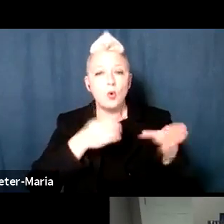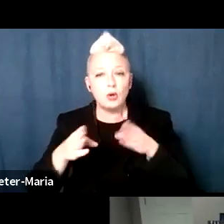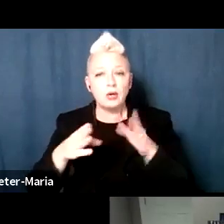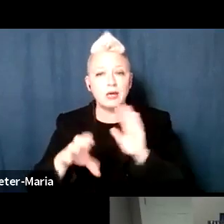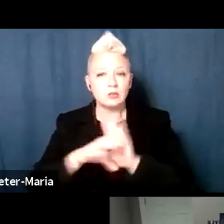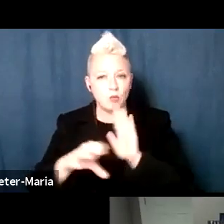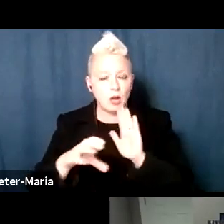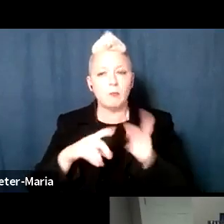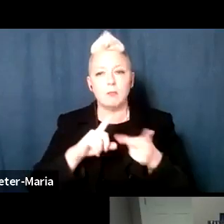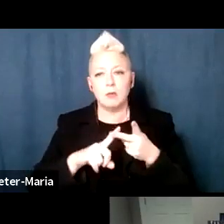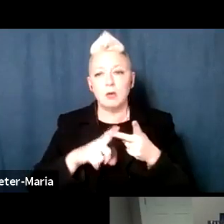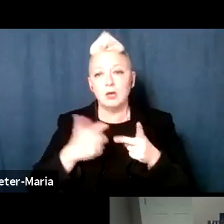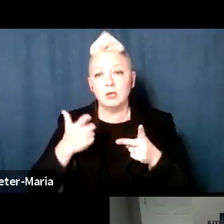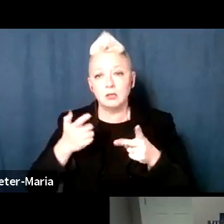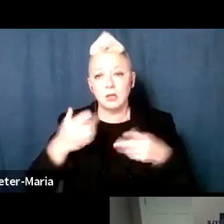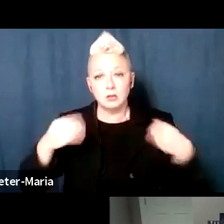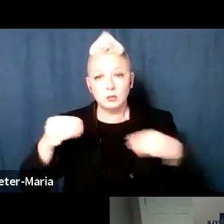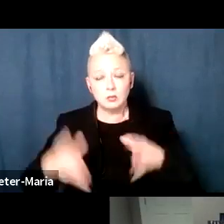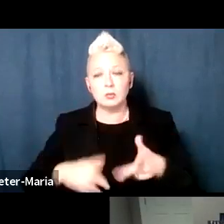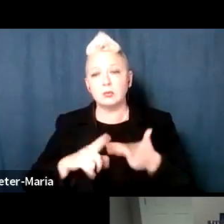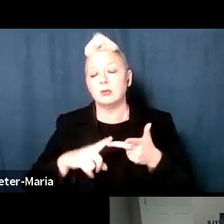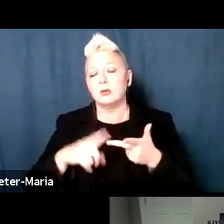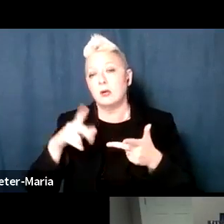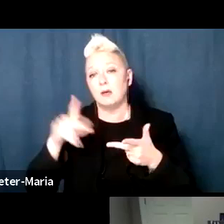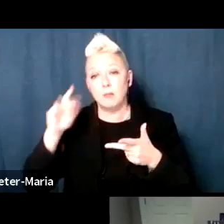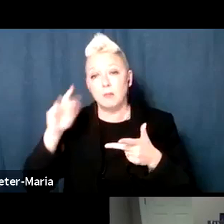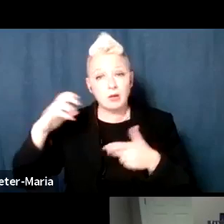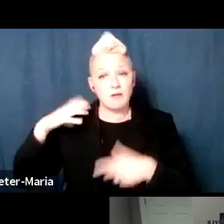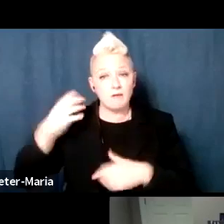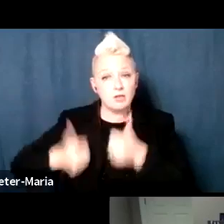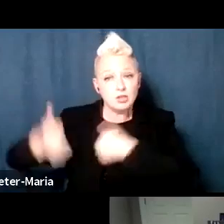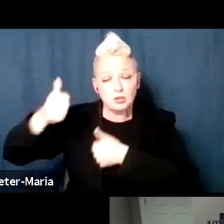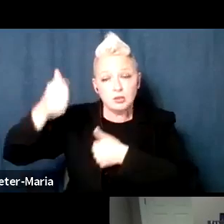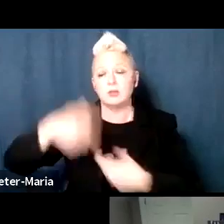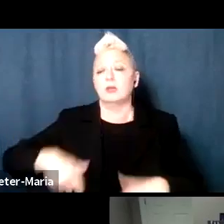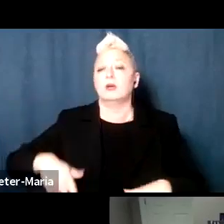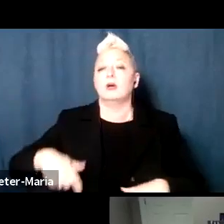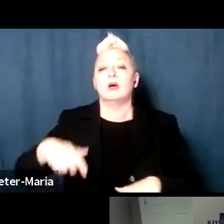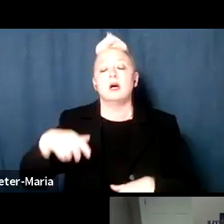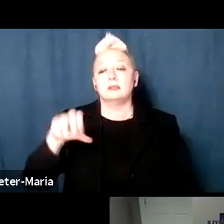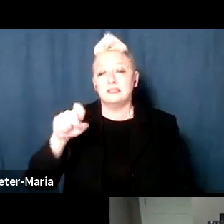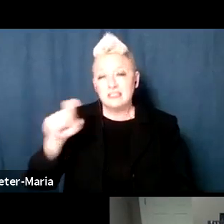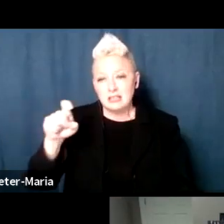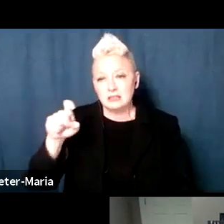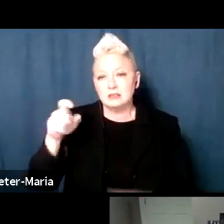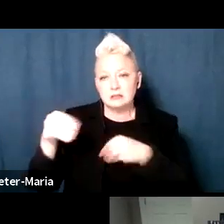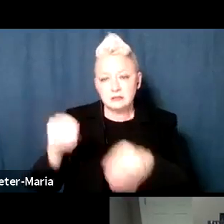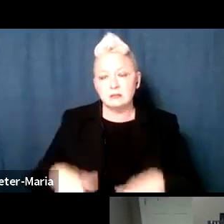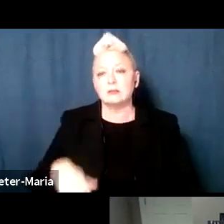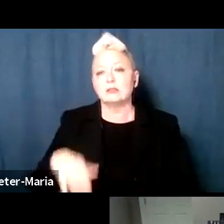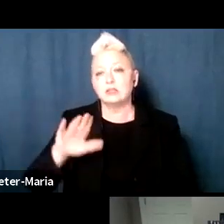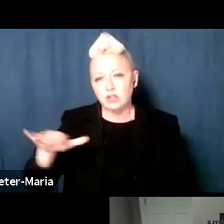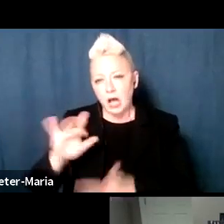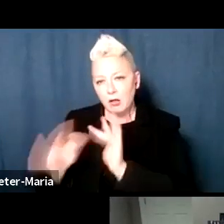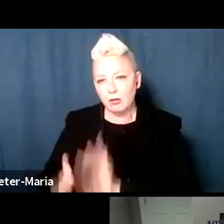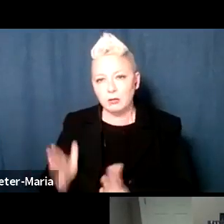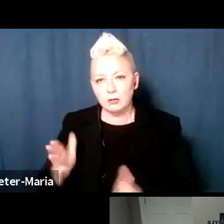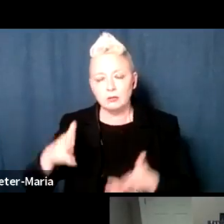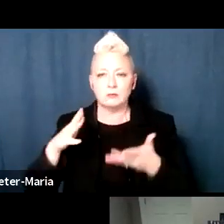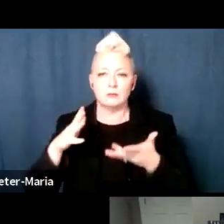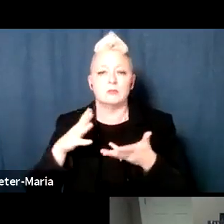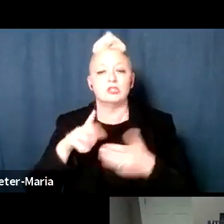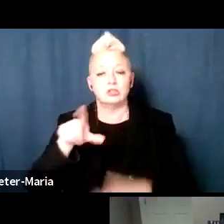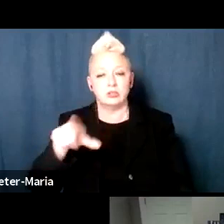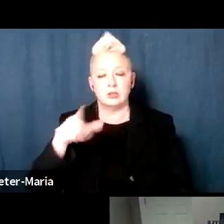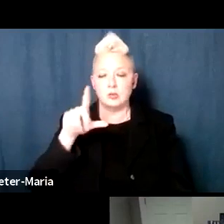traffickers, corrupt public officials, narcotics dealers, sex traffickers, and child predators. She received the 2016 Women in